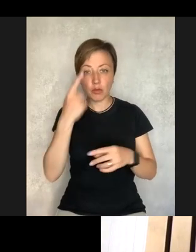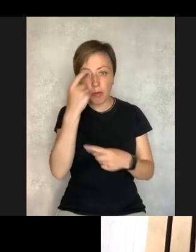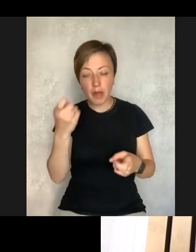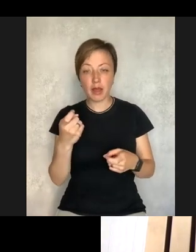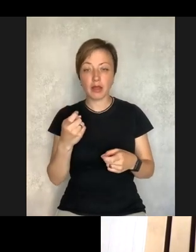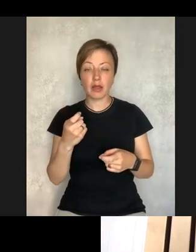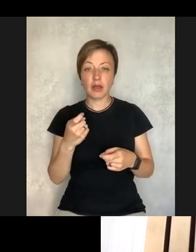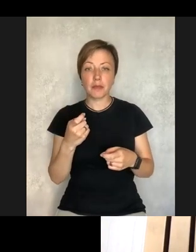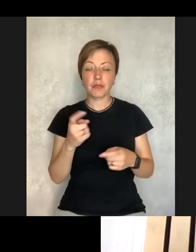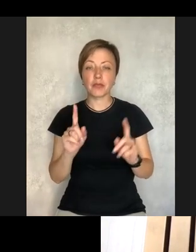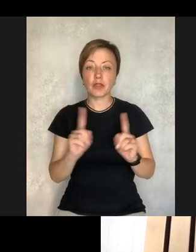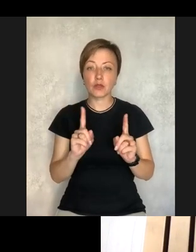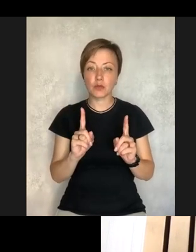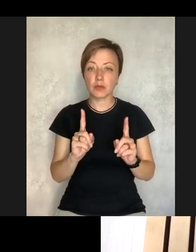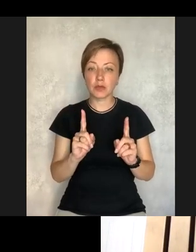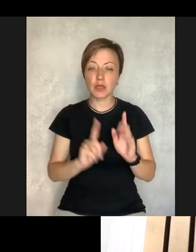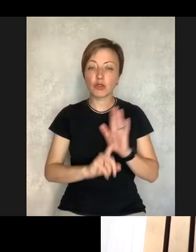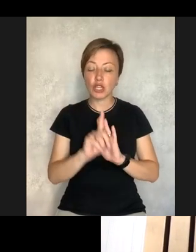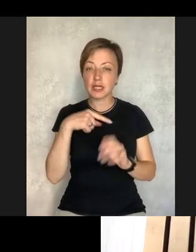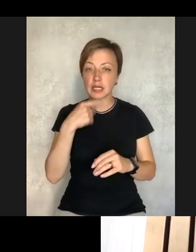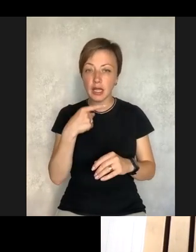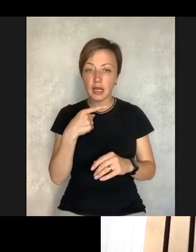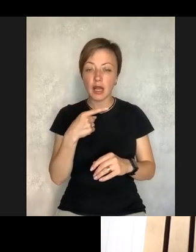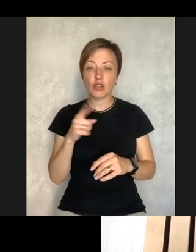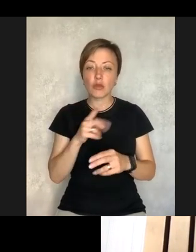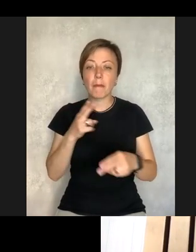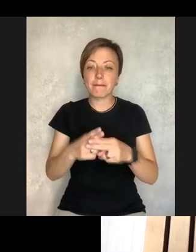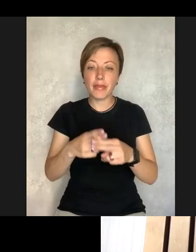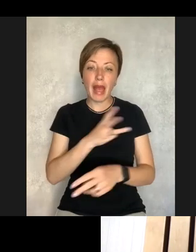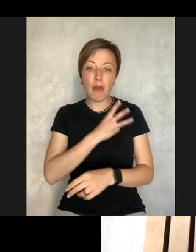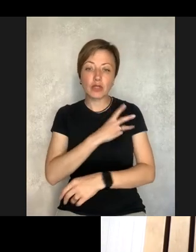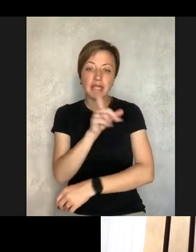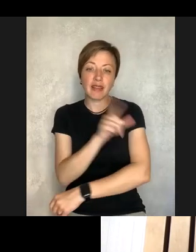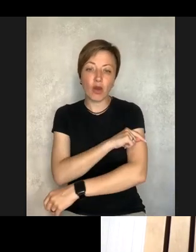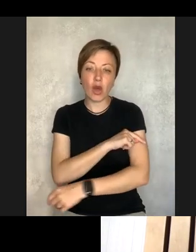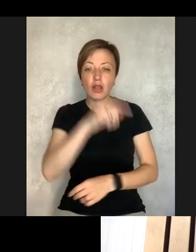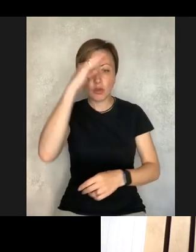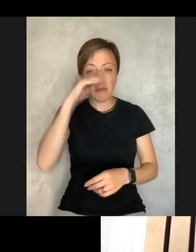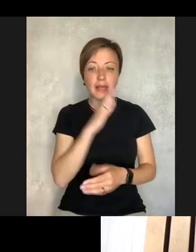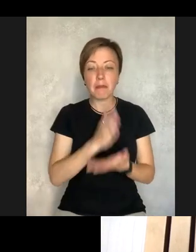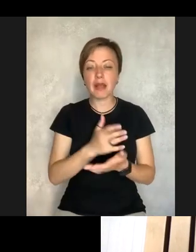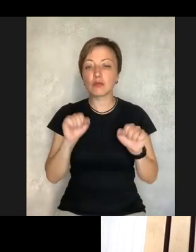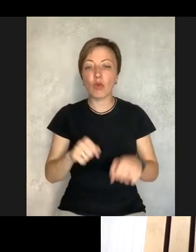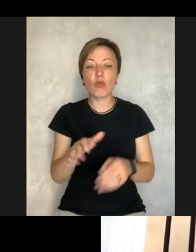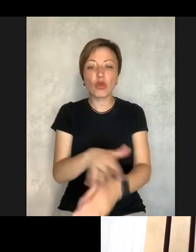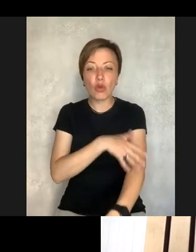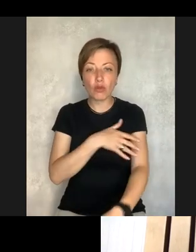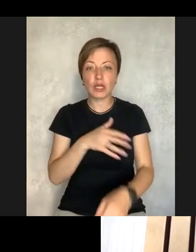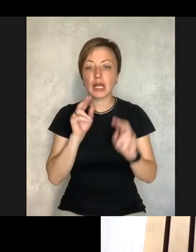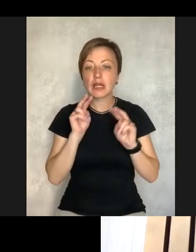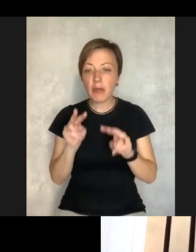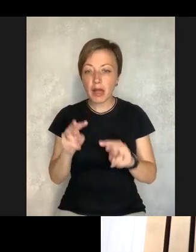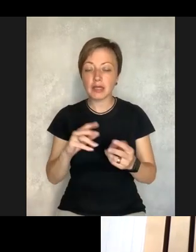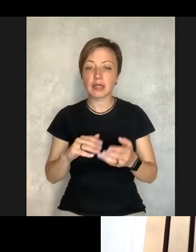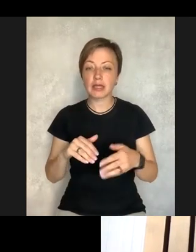Why do we need them? We need them on the community level, because Helena mentioned the burnout in the beginning, because